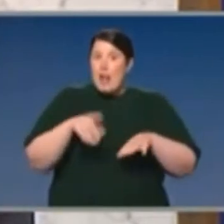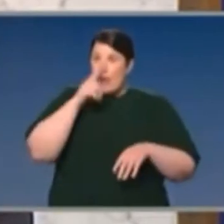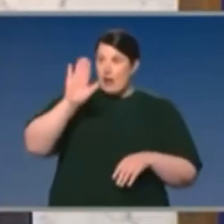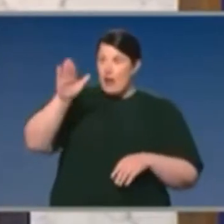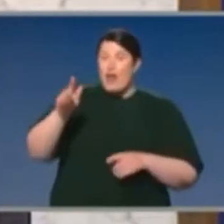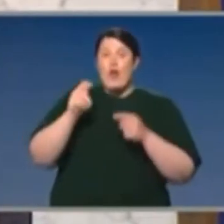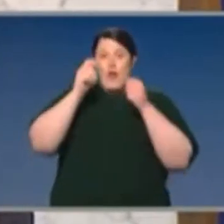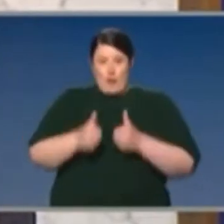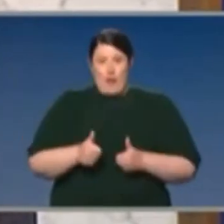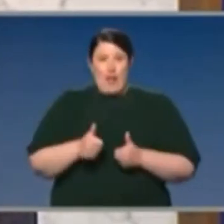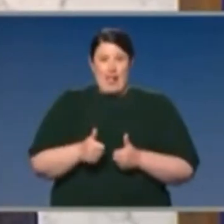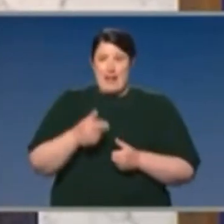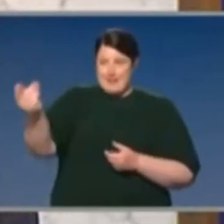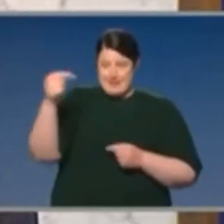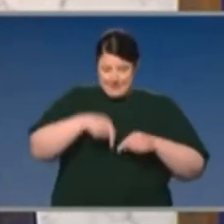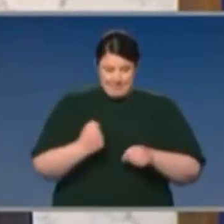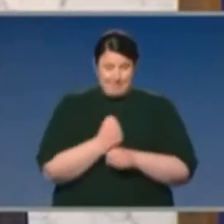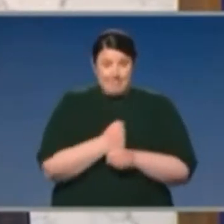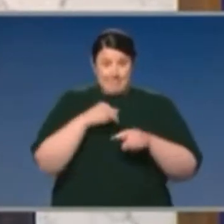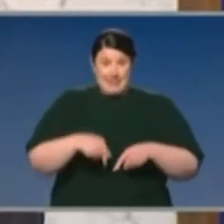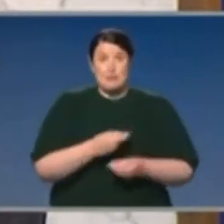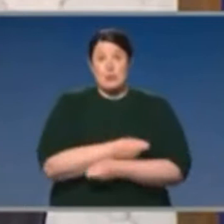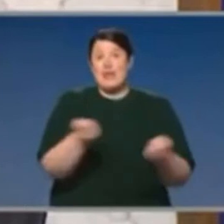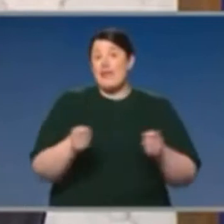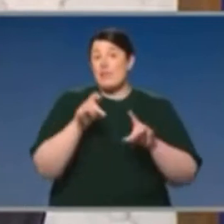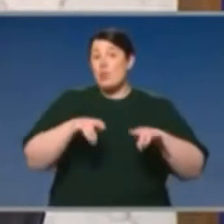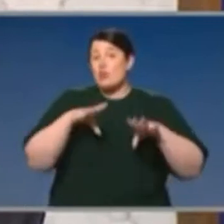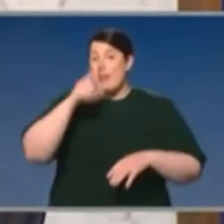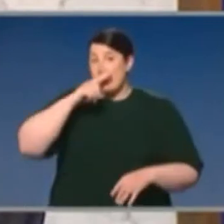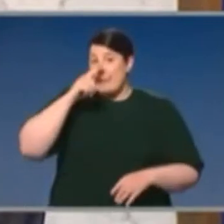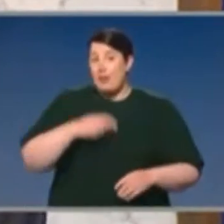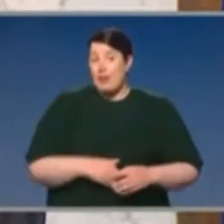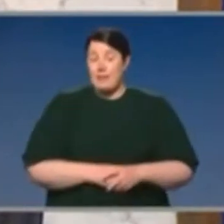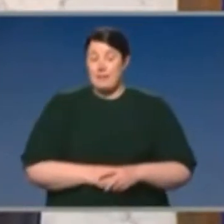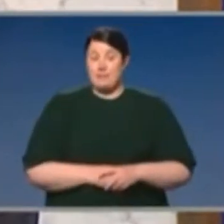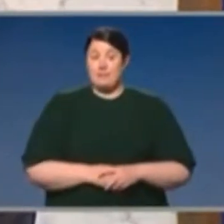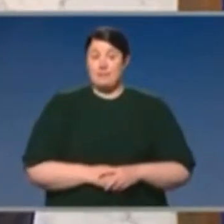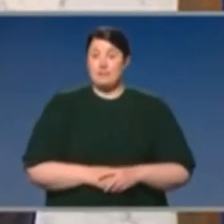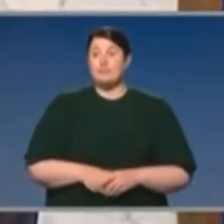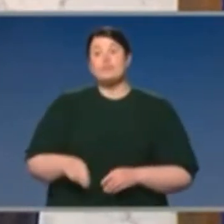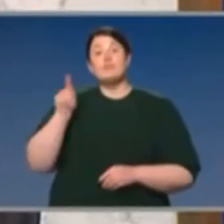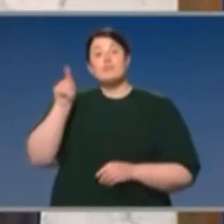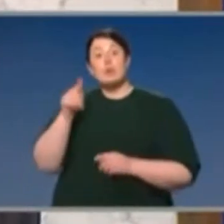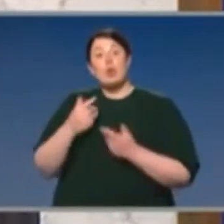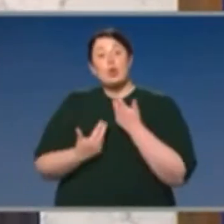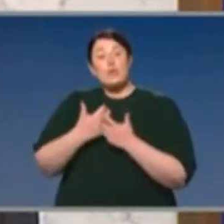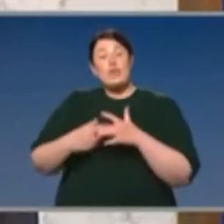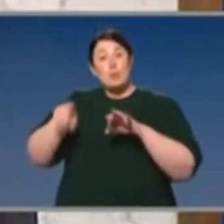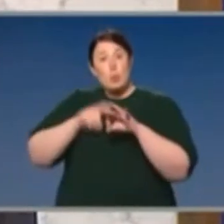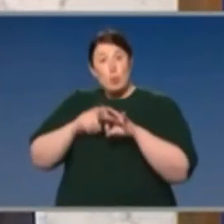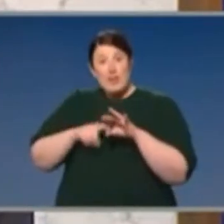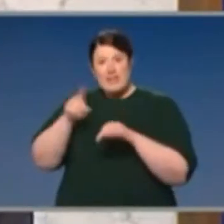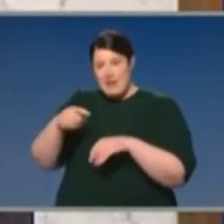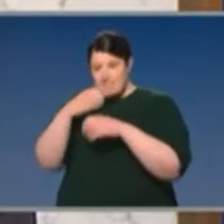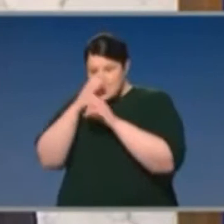access and to have broad access here in Australia. In relation to the University of Queensland molecular clamp, which is being